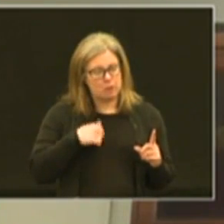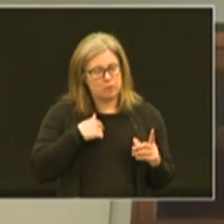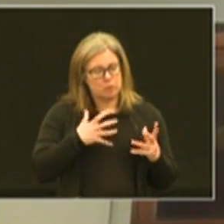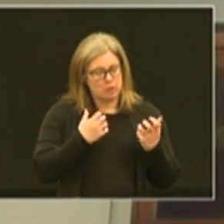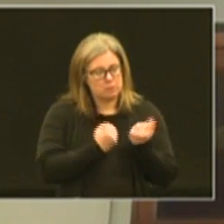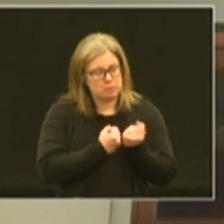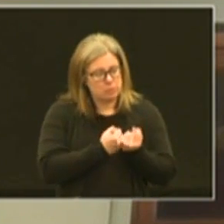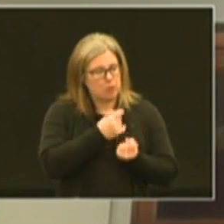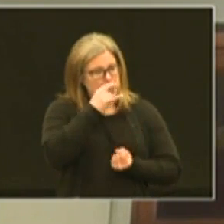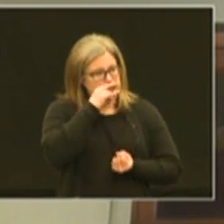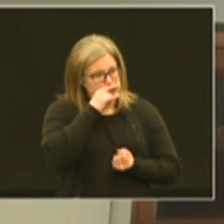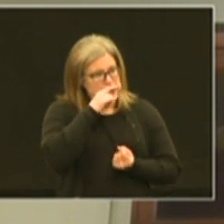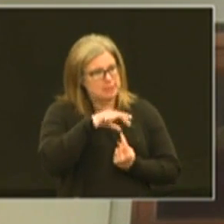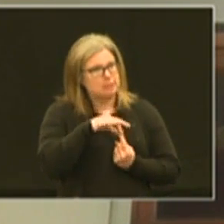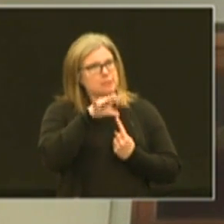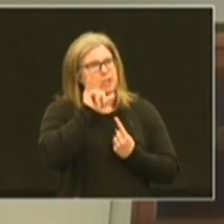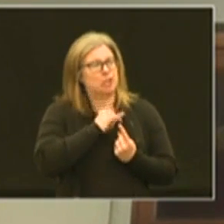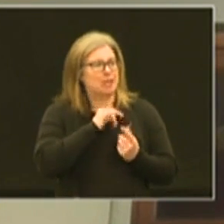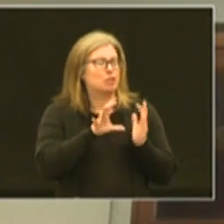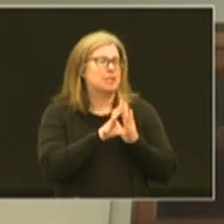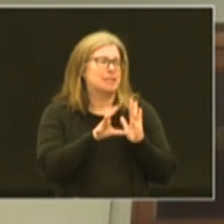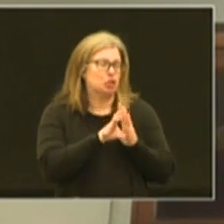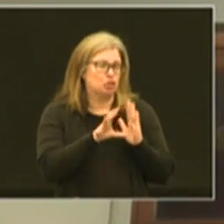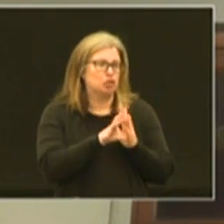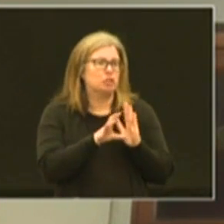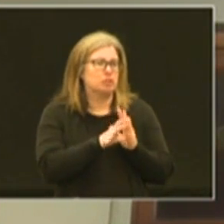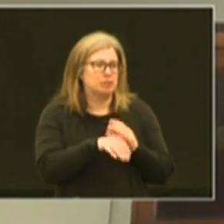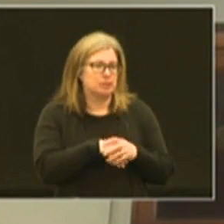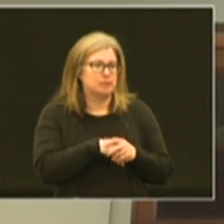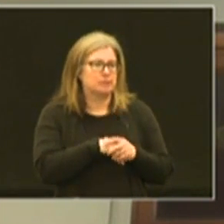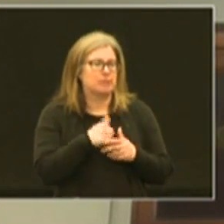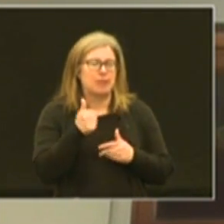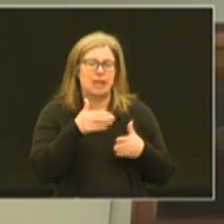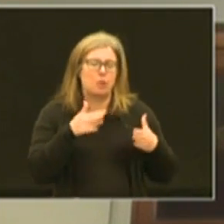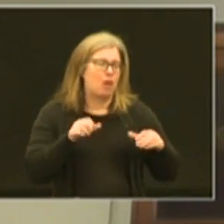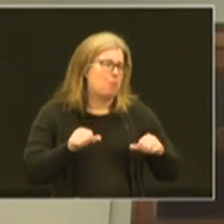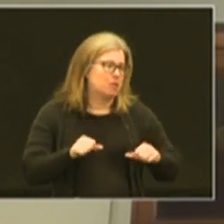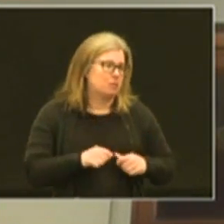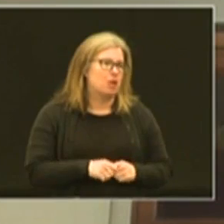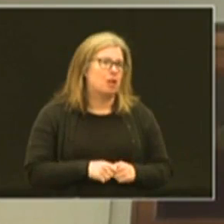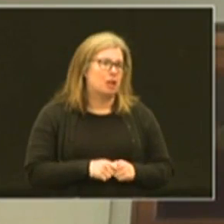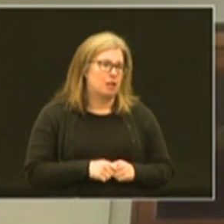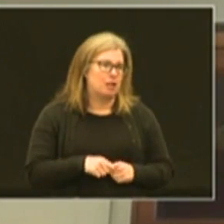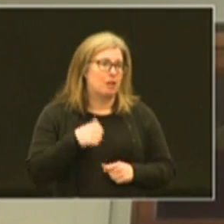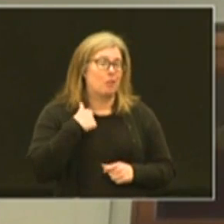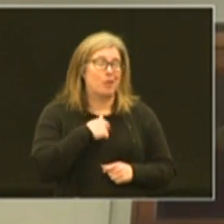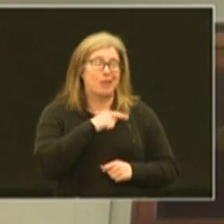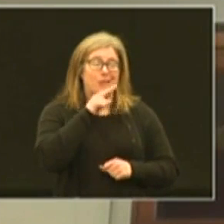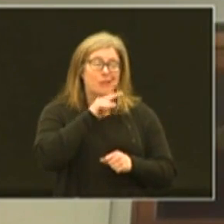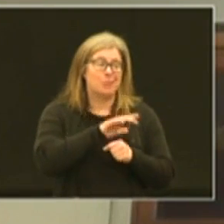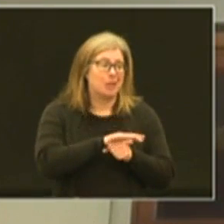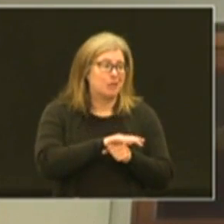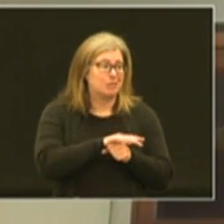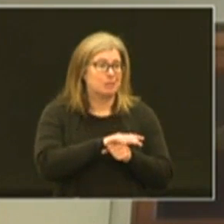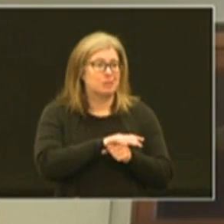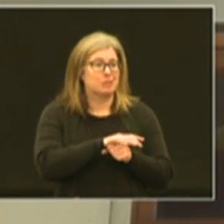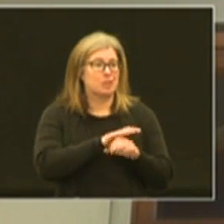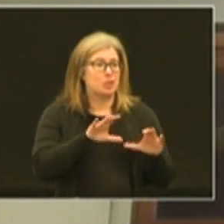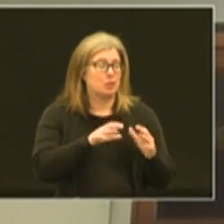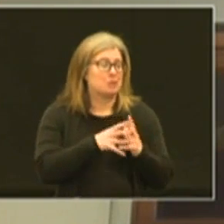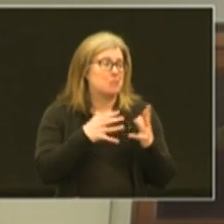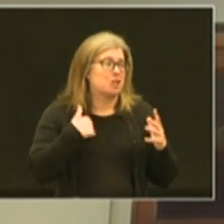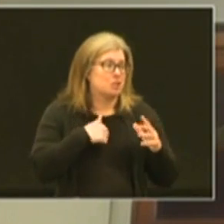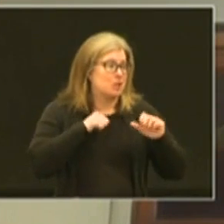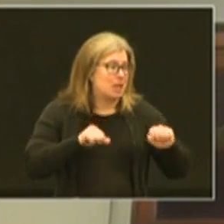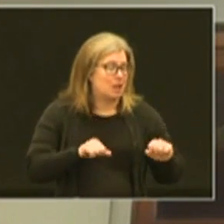we want to support our kids and especially our seniors in any way possible and we are committed to doing as